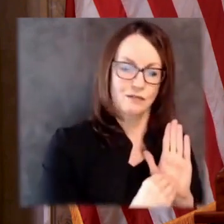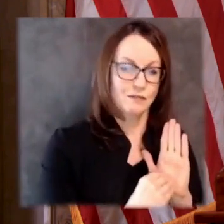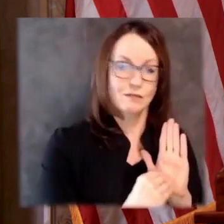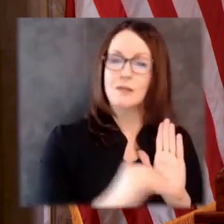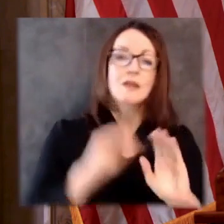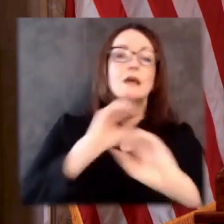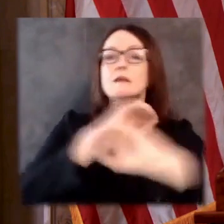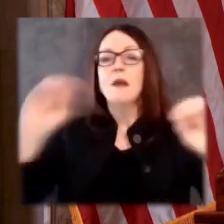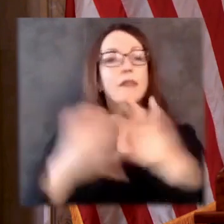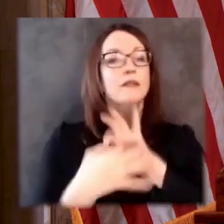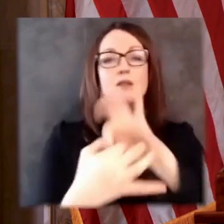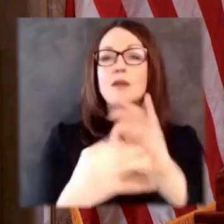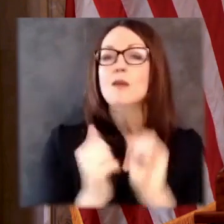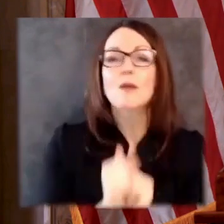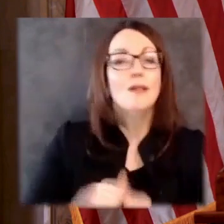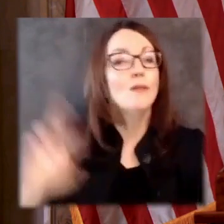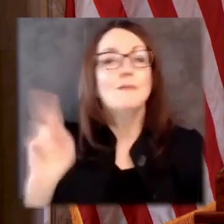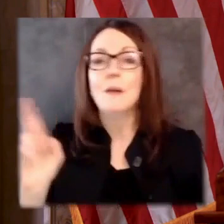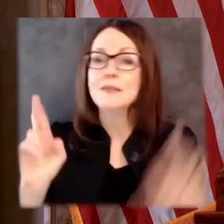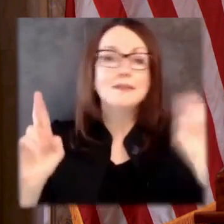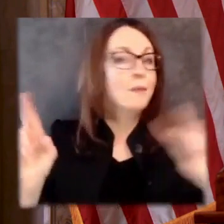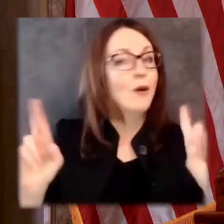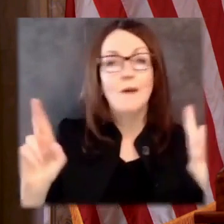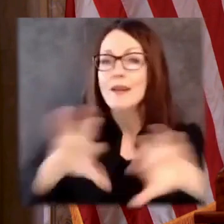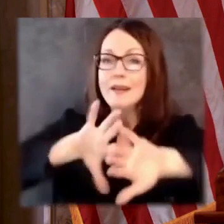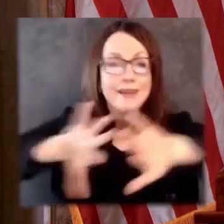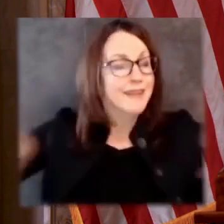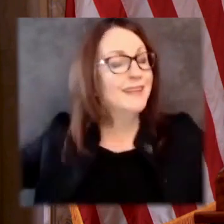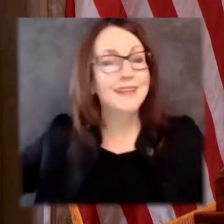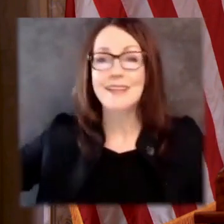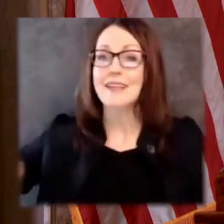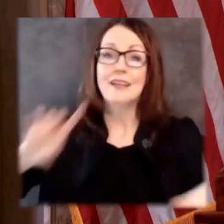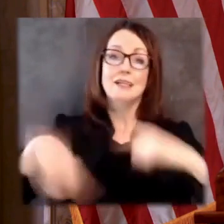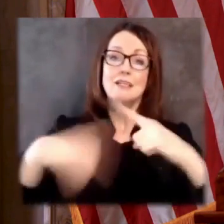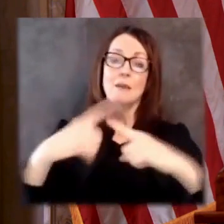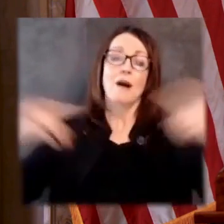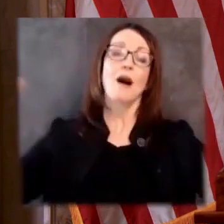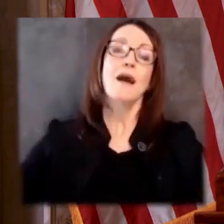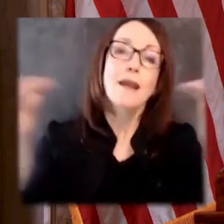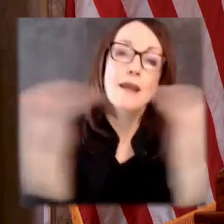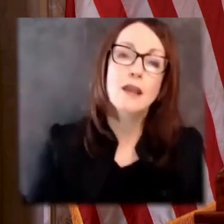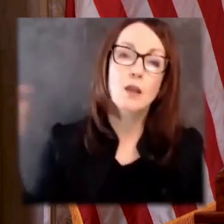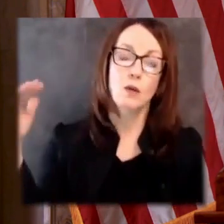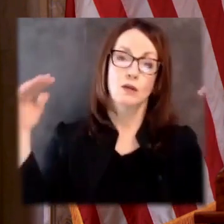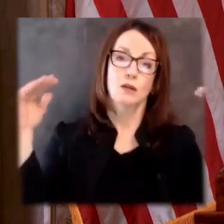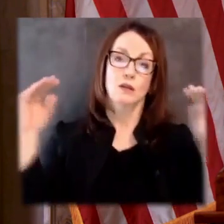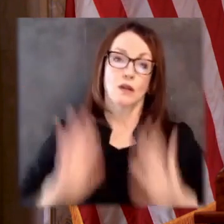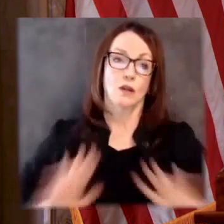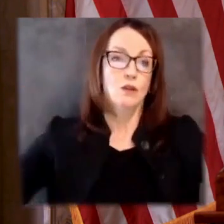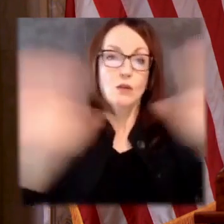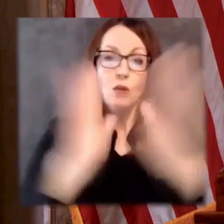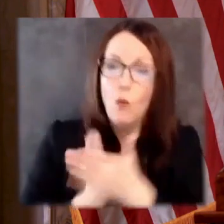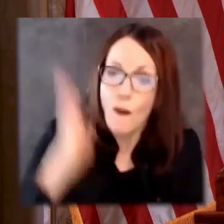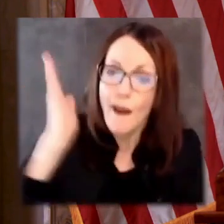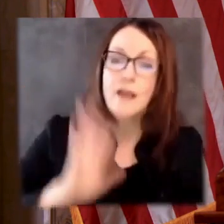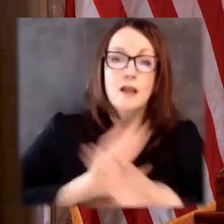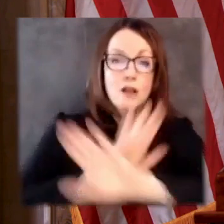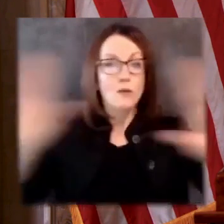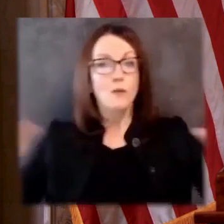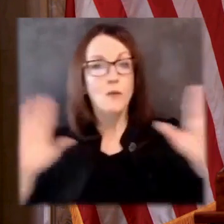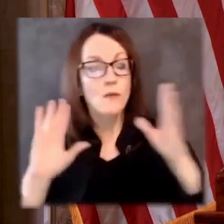Wisconsinites don't want maps that favor any political candidate or party. We just want maps where either